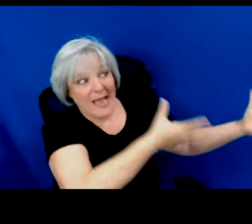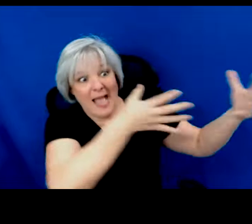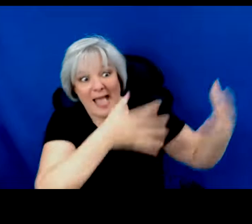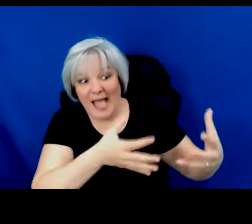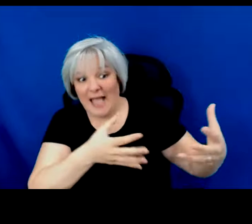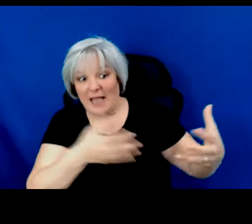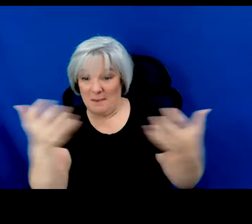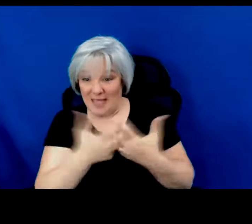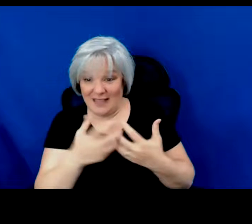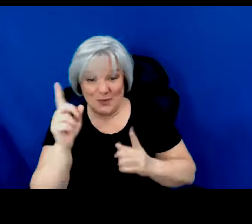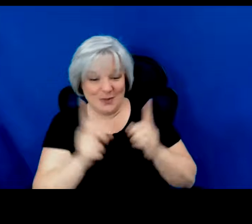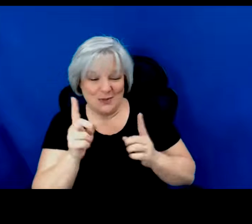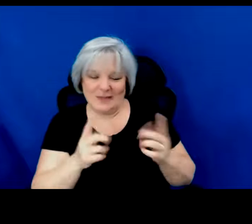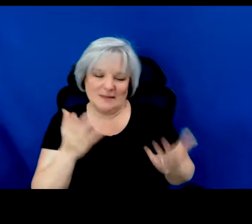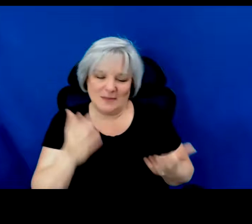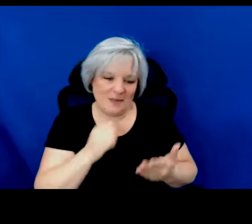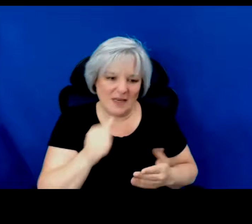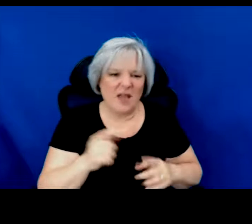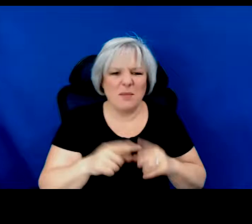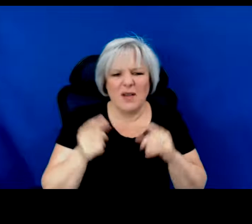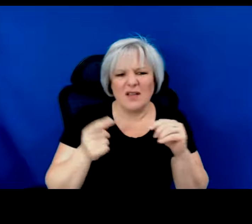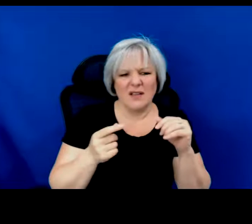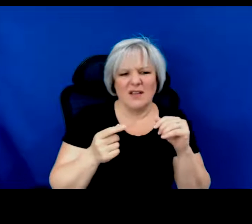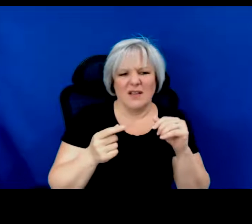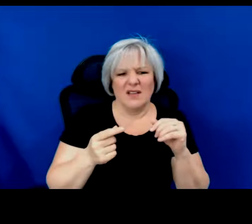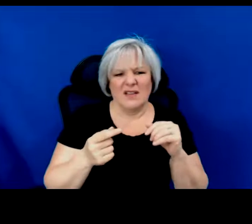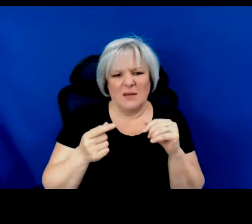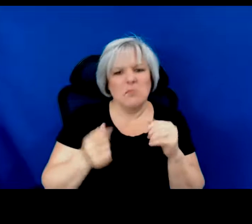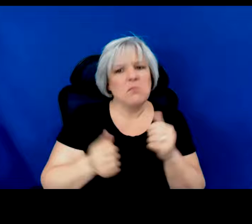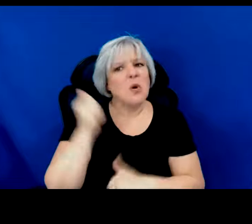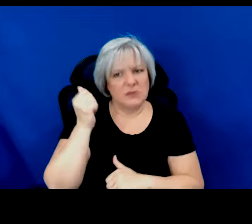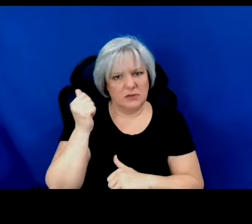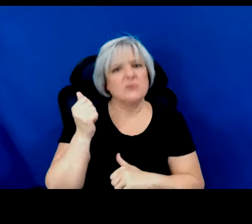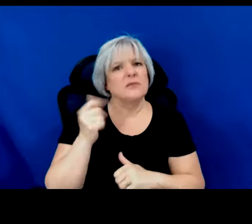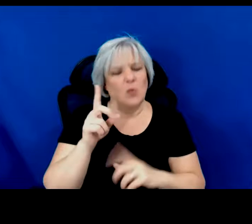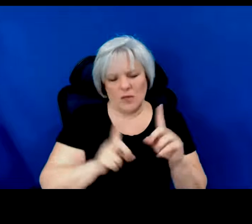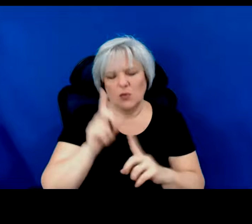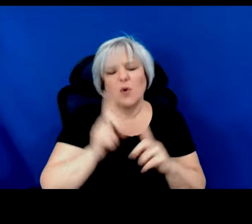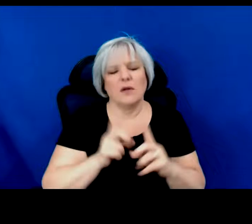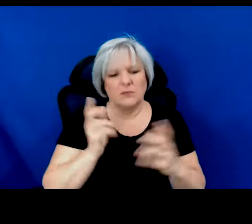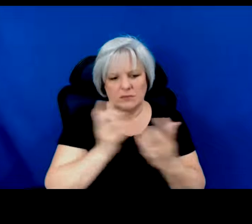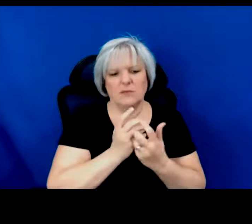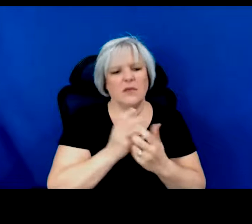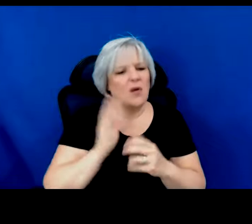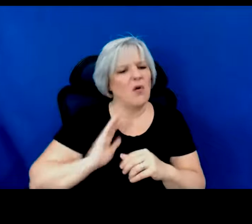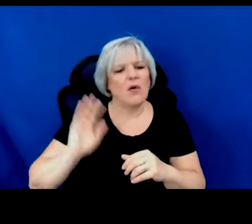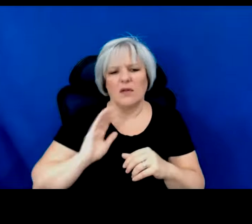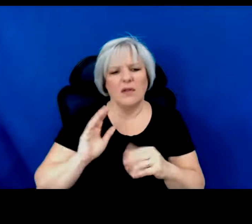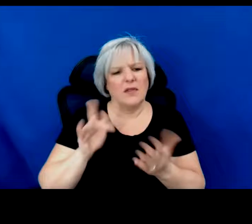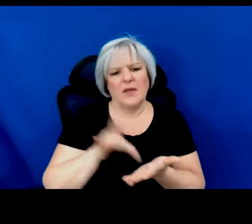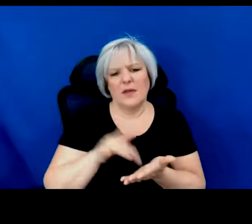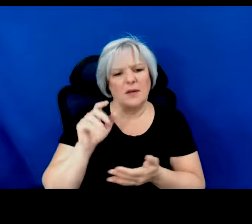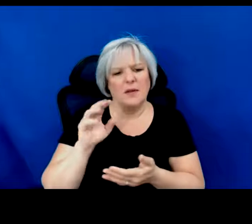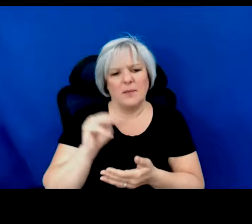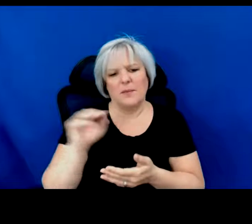when there have been very few applications, it has been a one-to-one match. And I think all of the previous Mid-Atlantic awards have